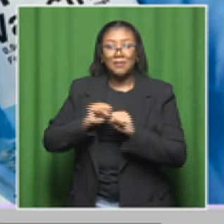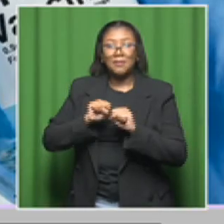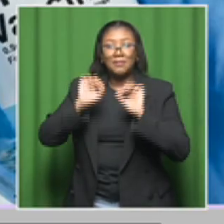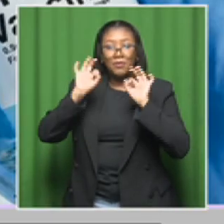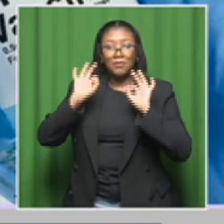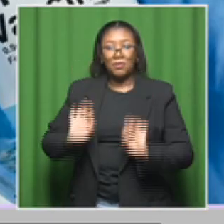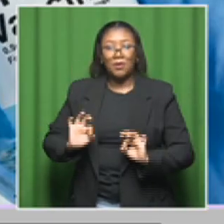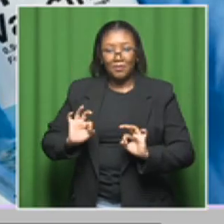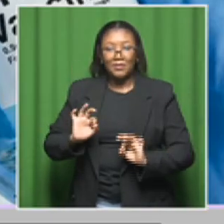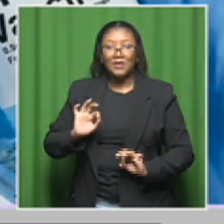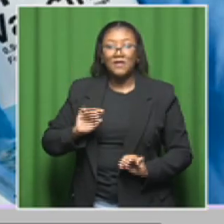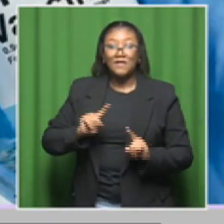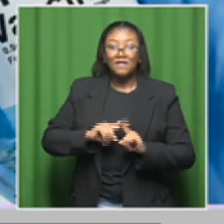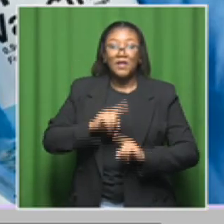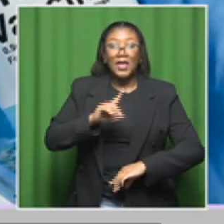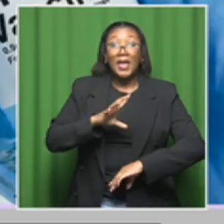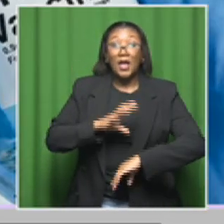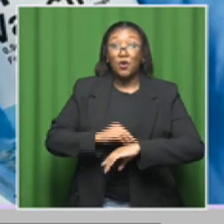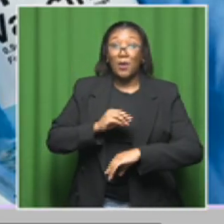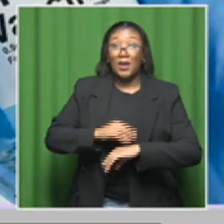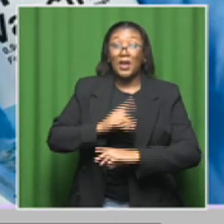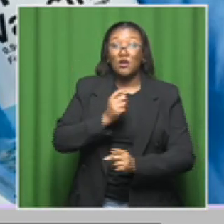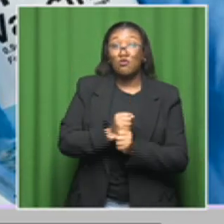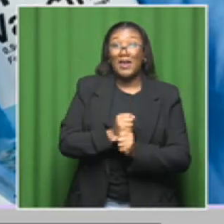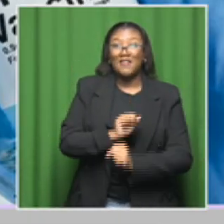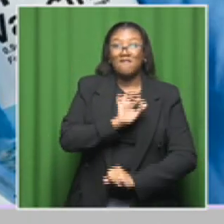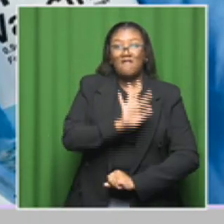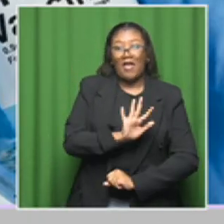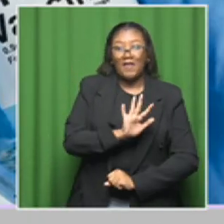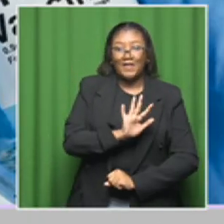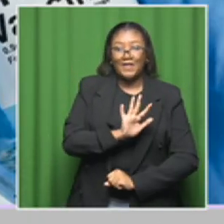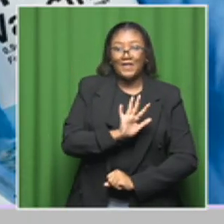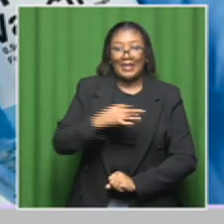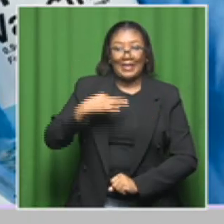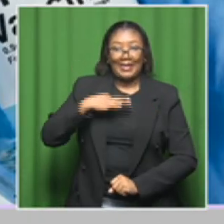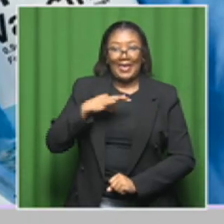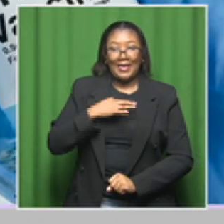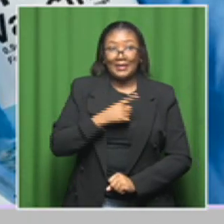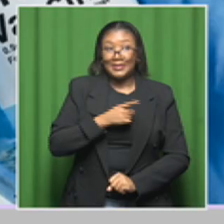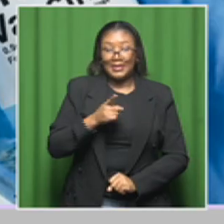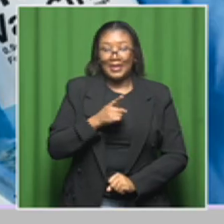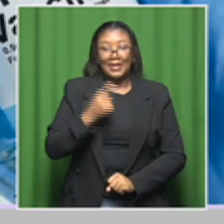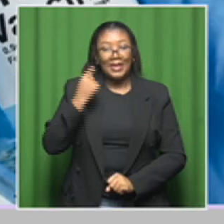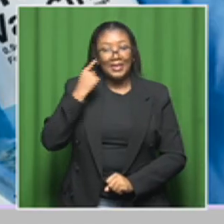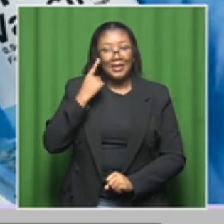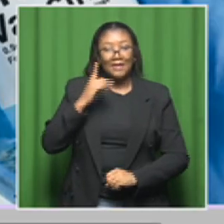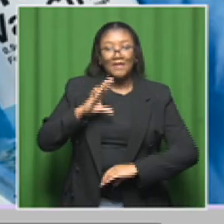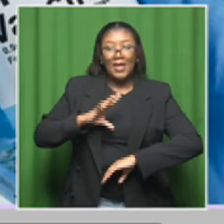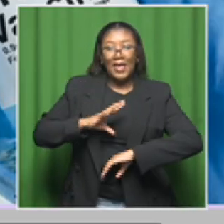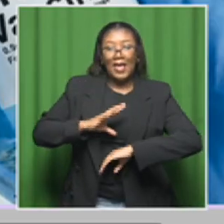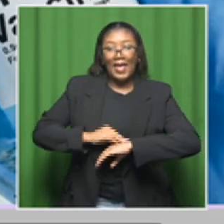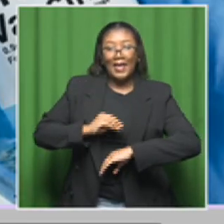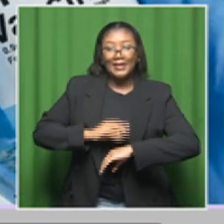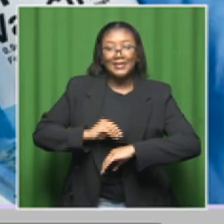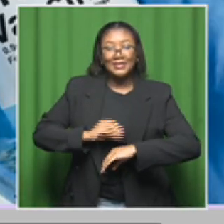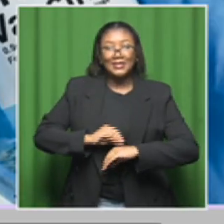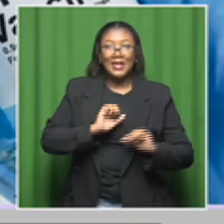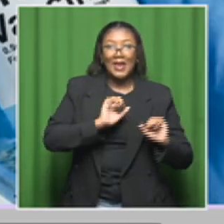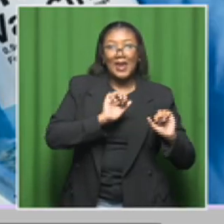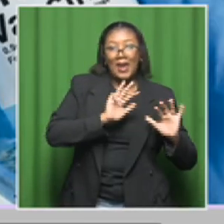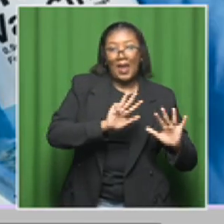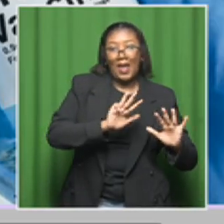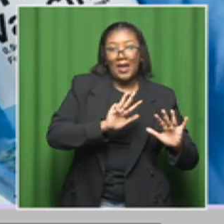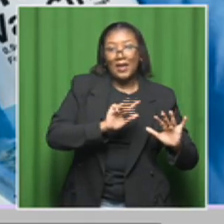who are in grade 5, who are usually between 9 and